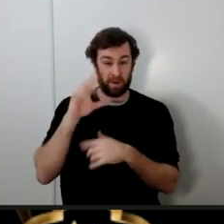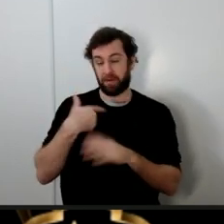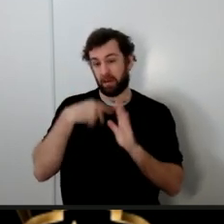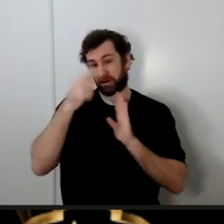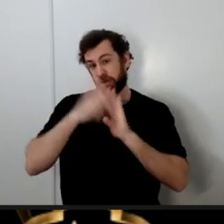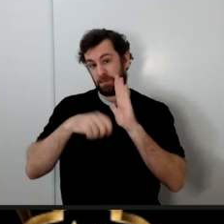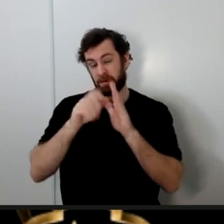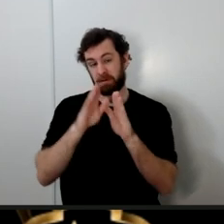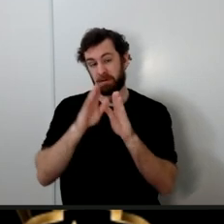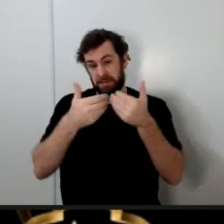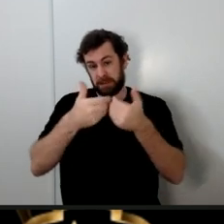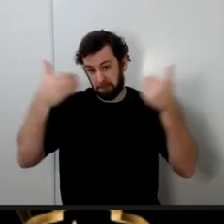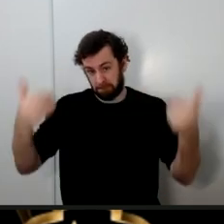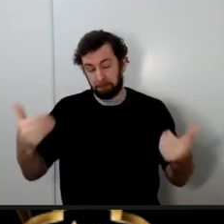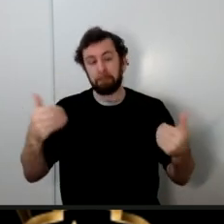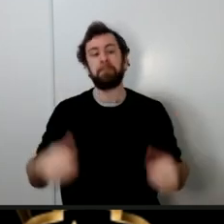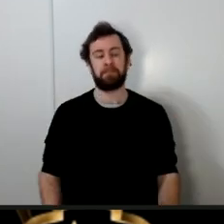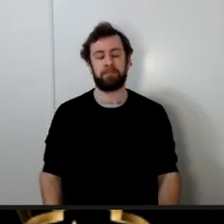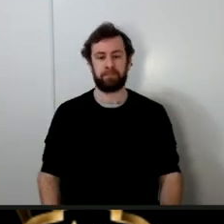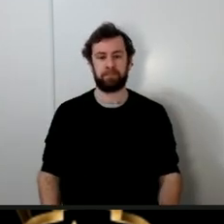this